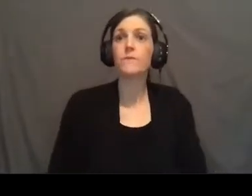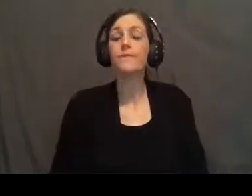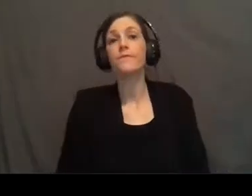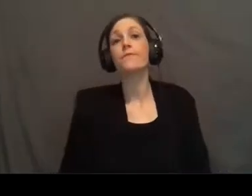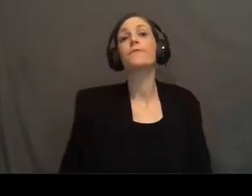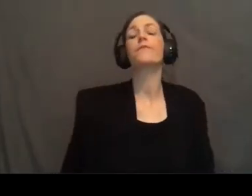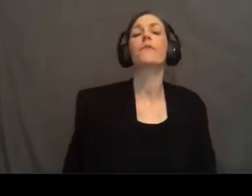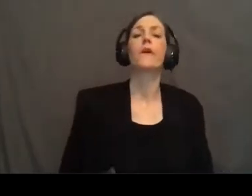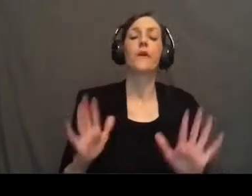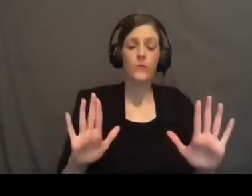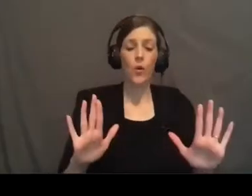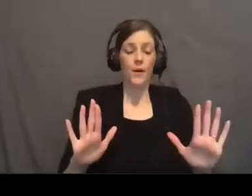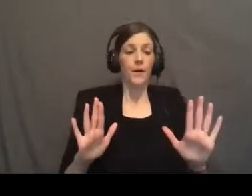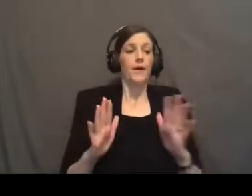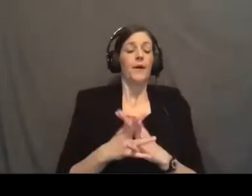So here's the deal.